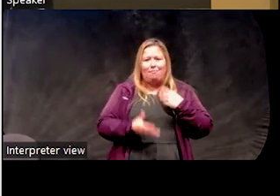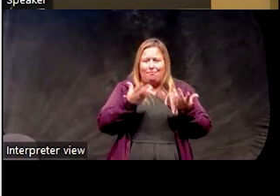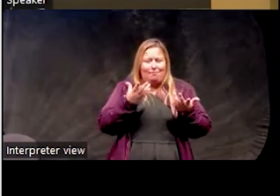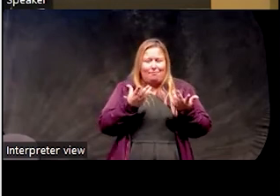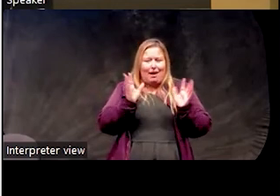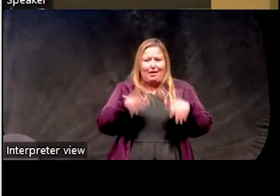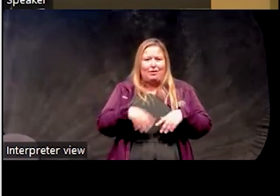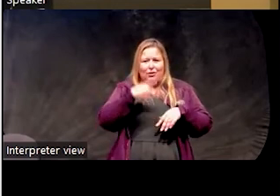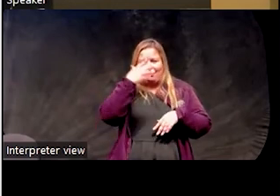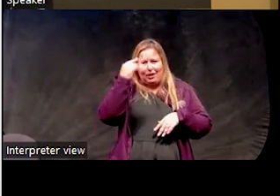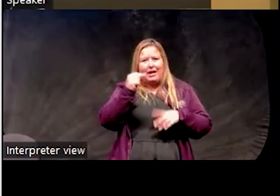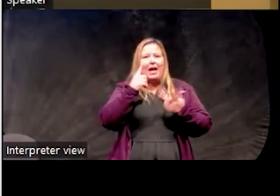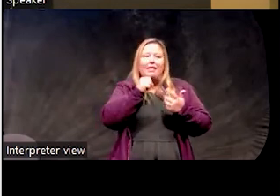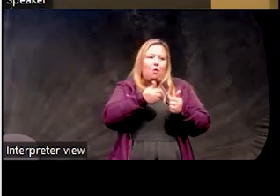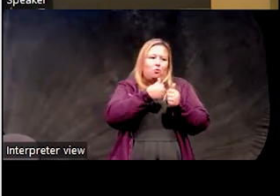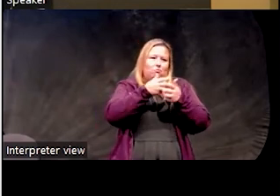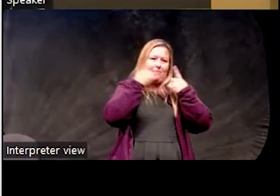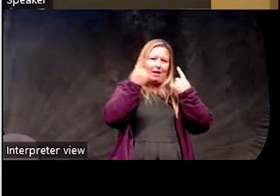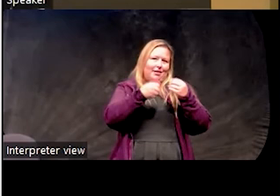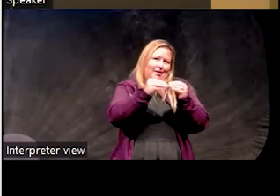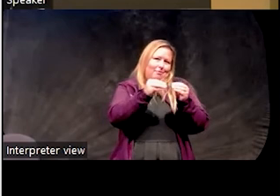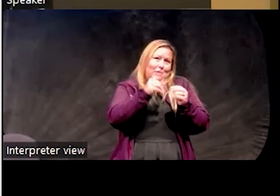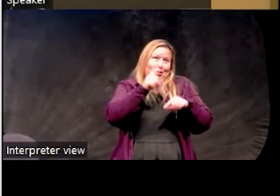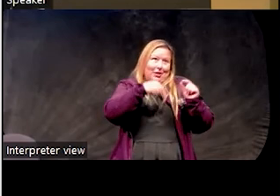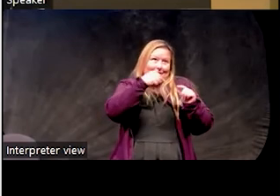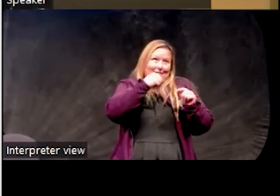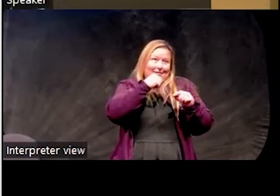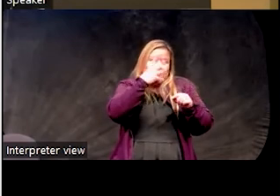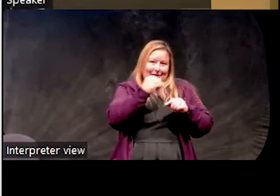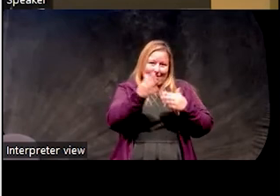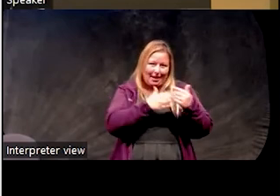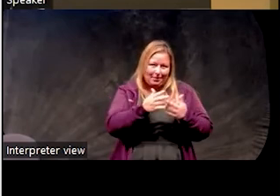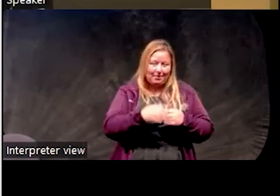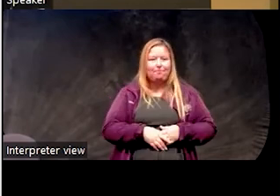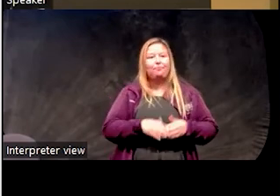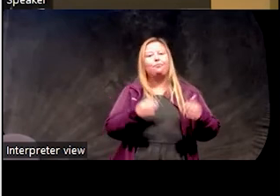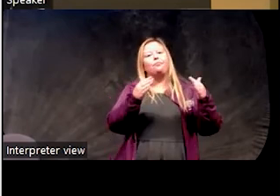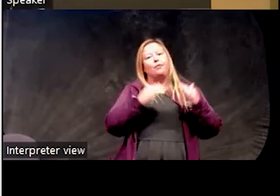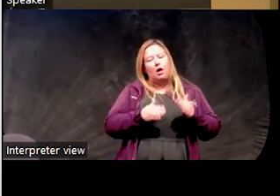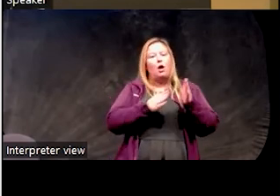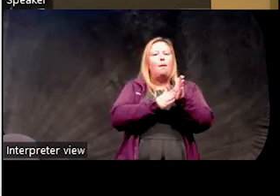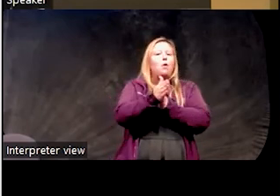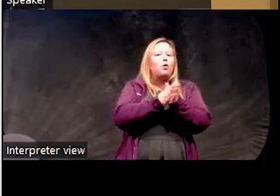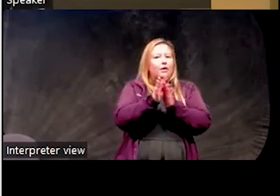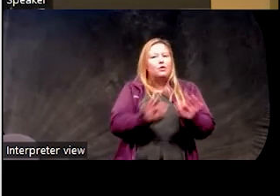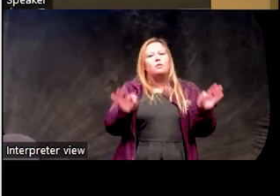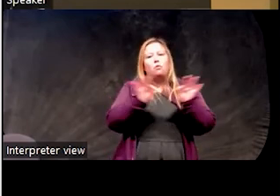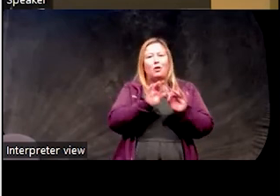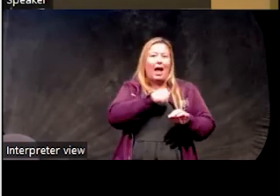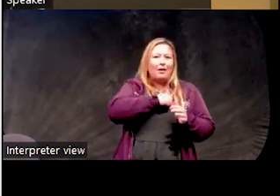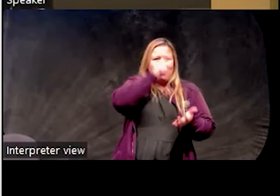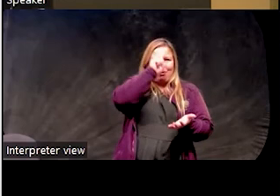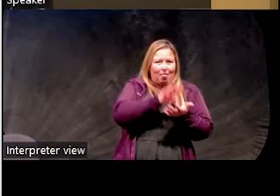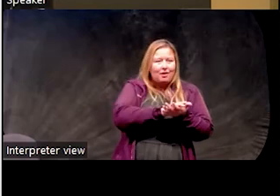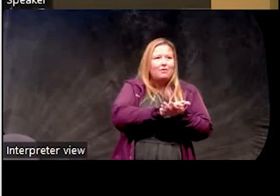that and that will result in that adherence. Um, motivation again is another significant component. A lot of people have attitudes and